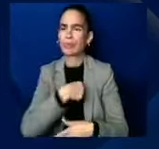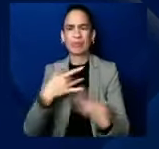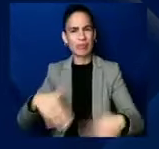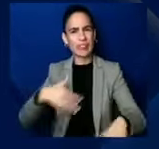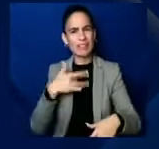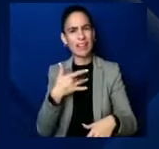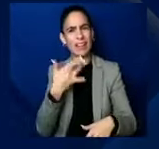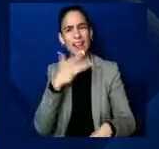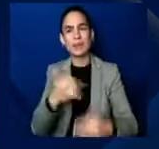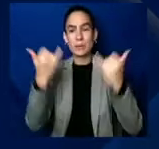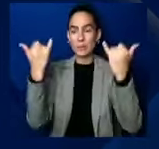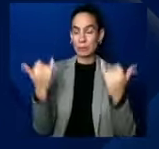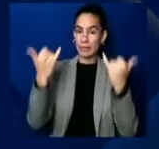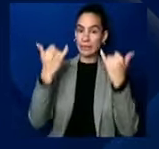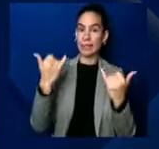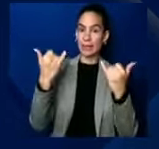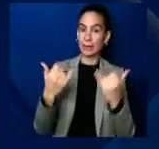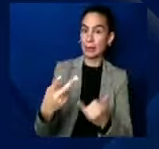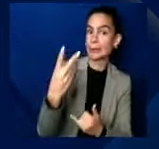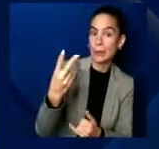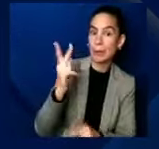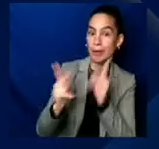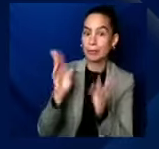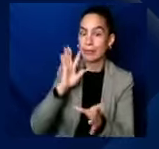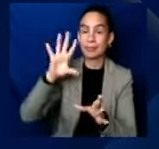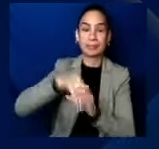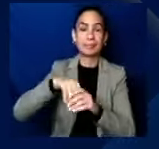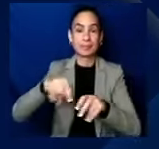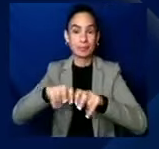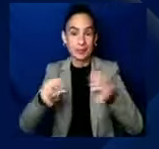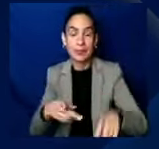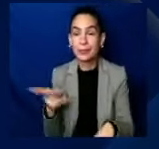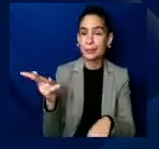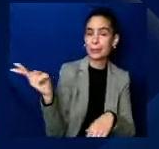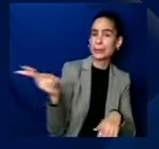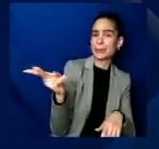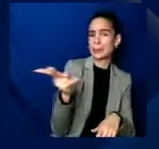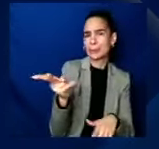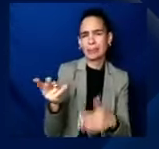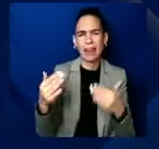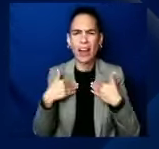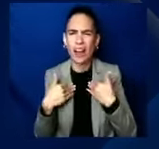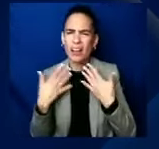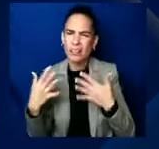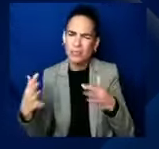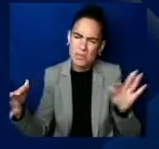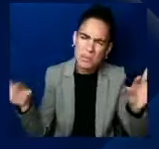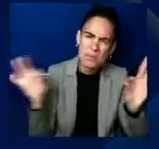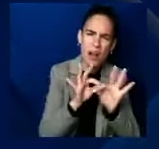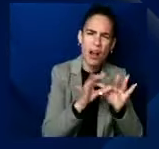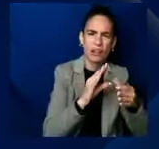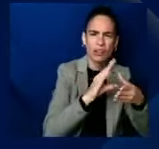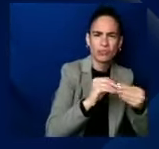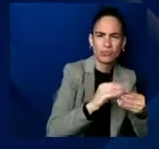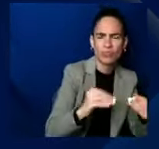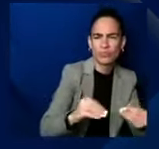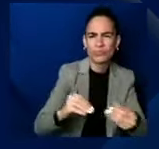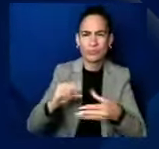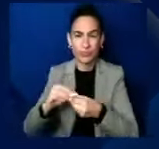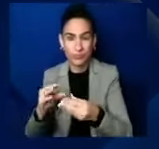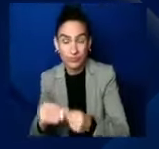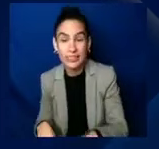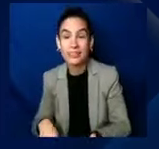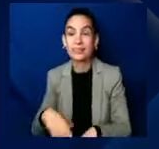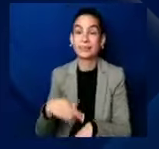a tremendous testimony, who share with me this core purpose, and in many ways have turned their own personal